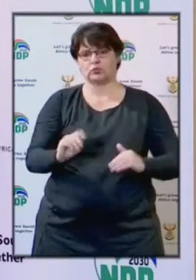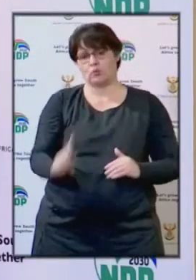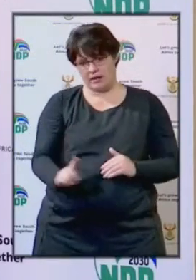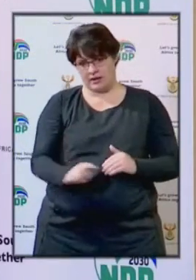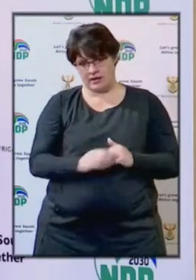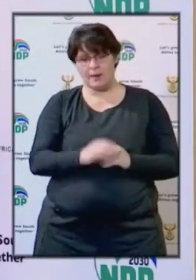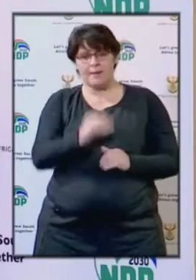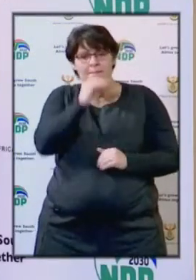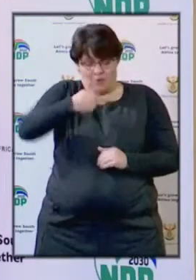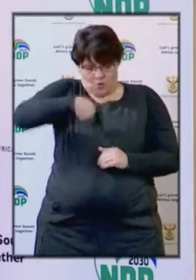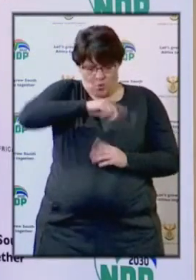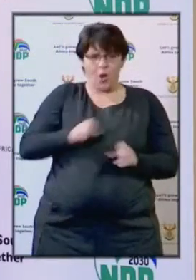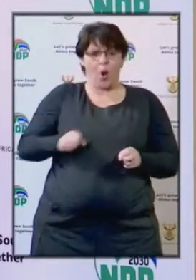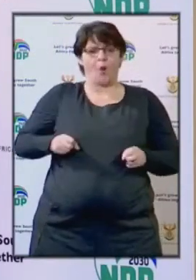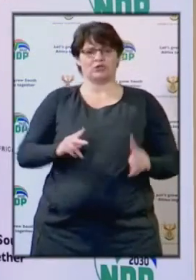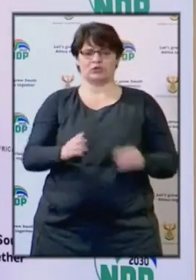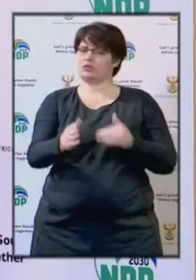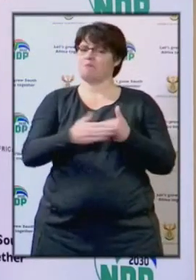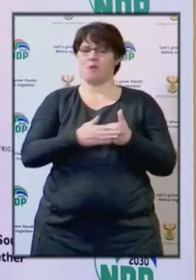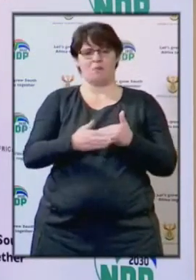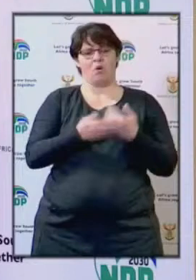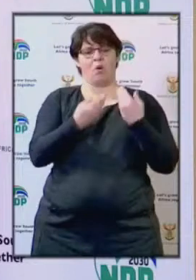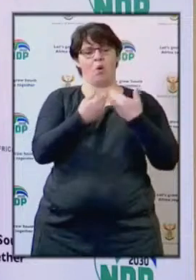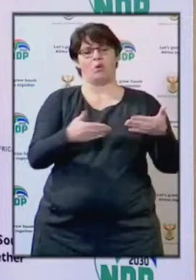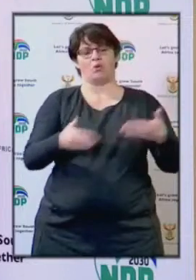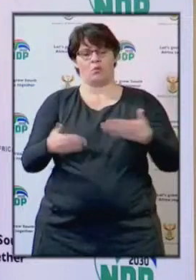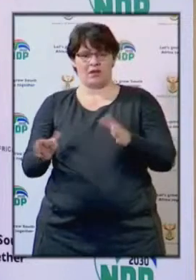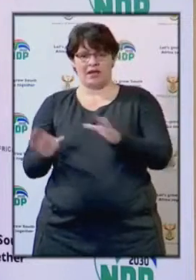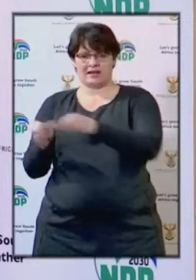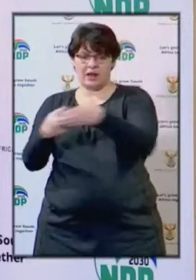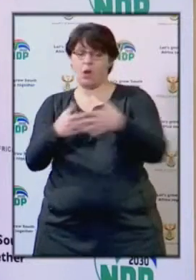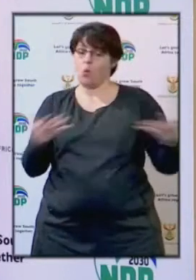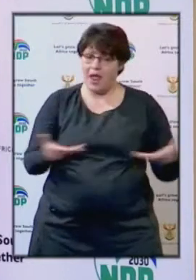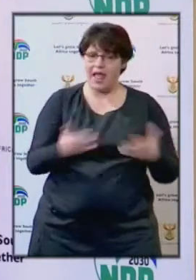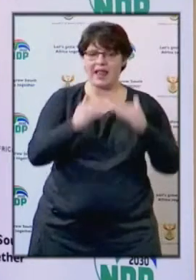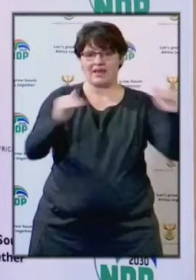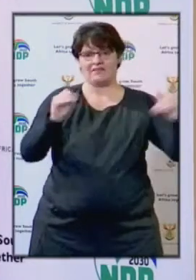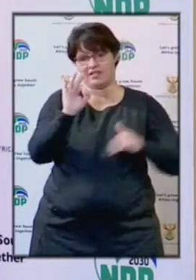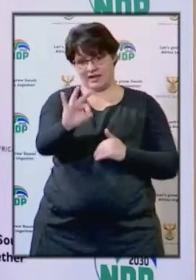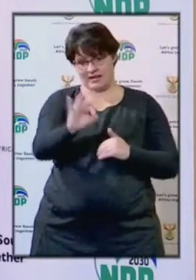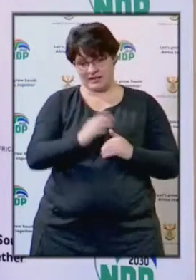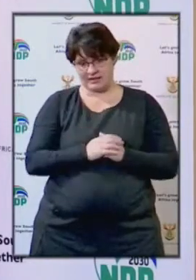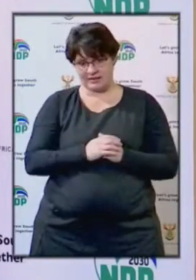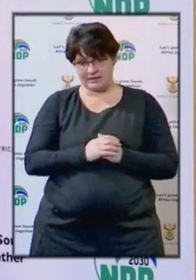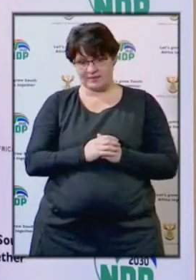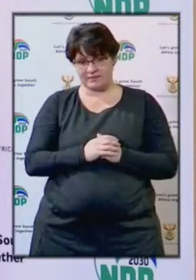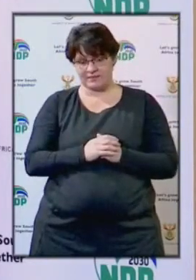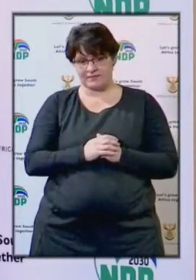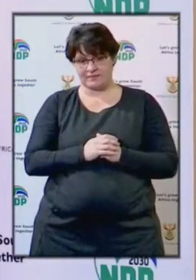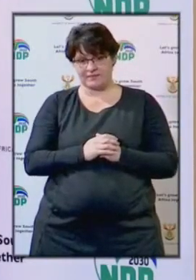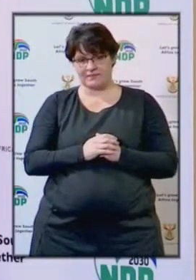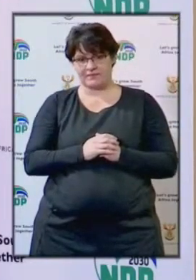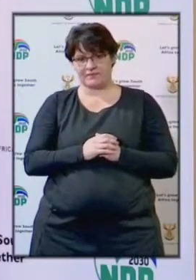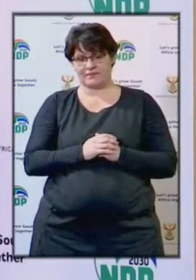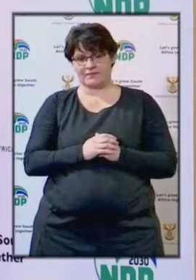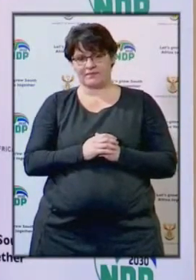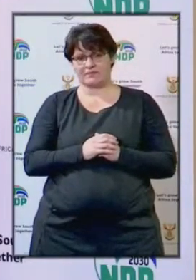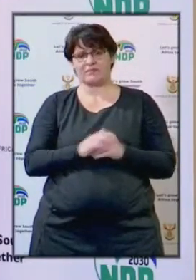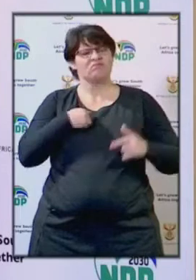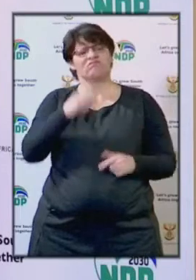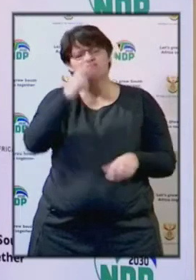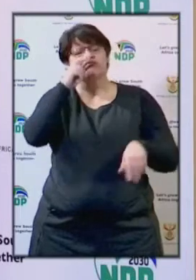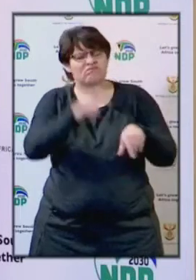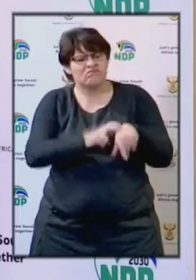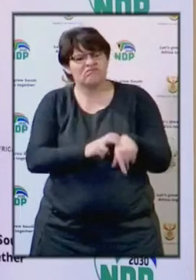has an opportunity for opening up more subsectors at level 3. We are working closely with the sector to develop the